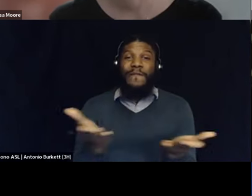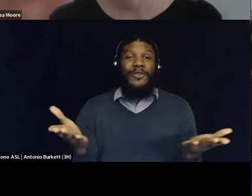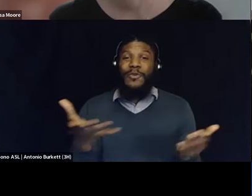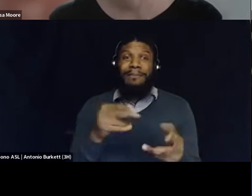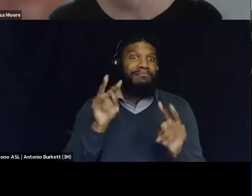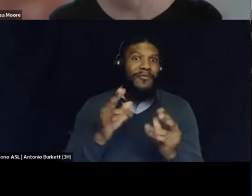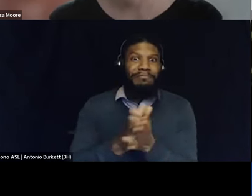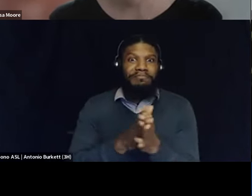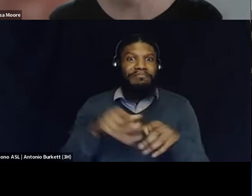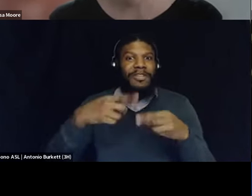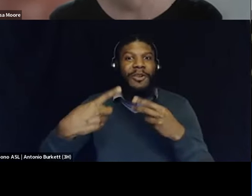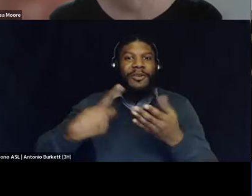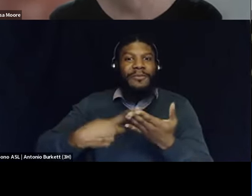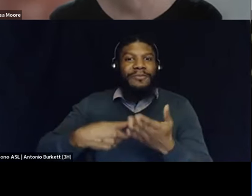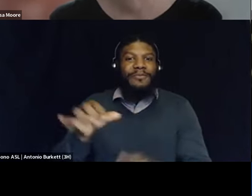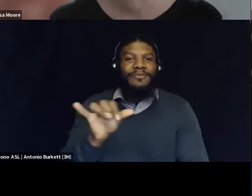looking forward to the conversation.